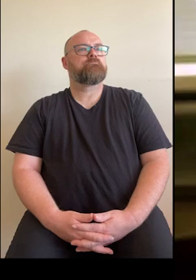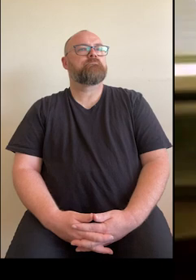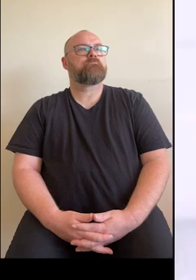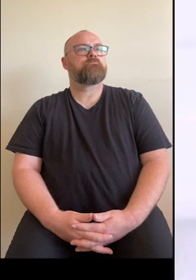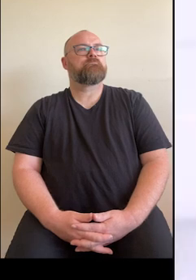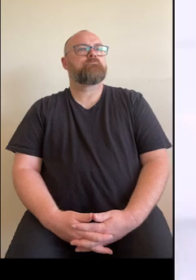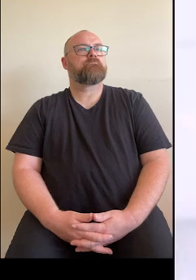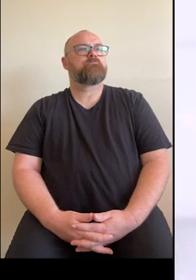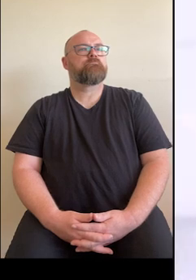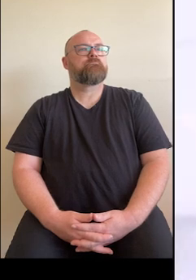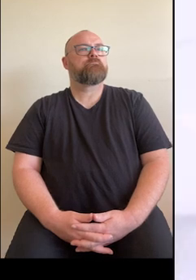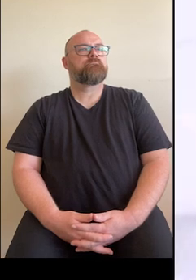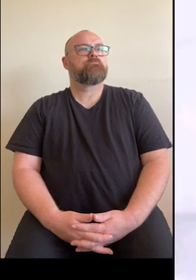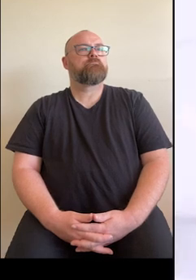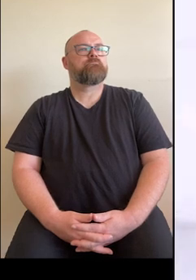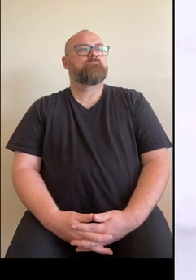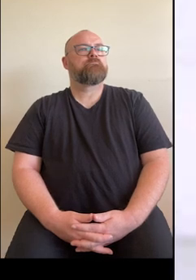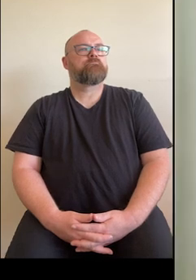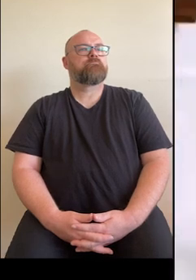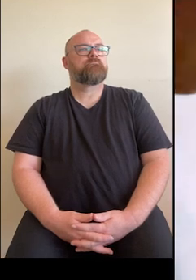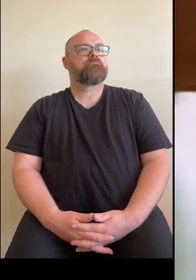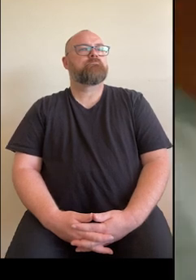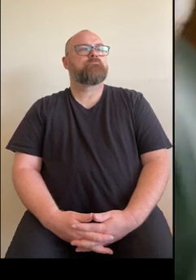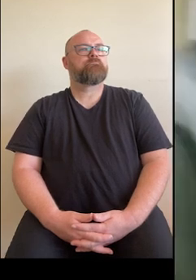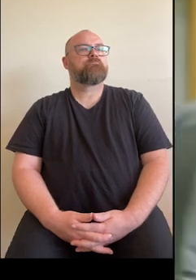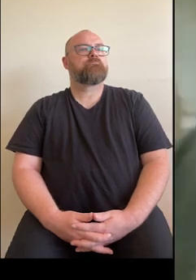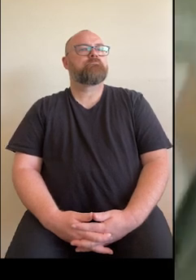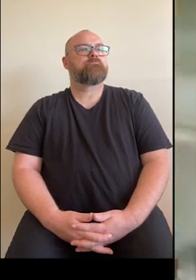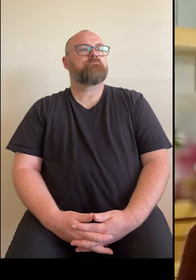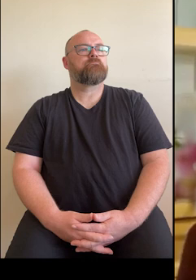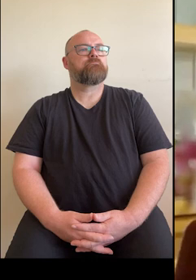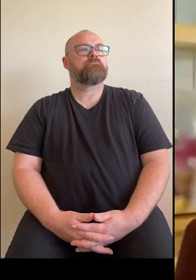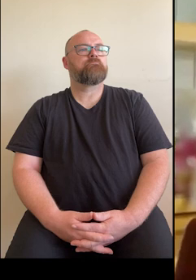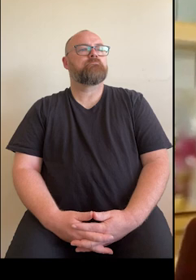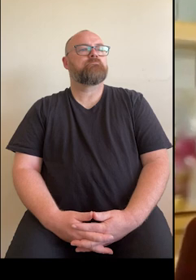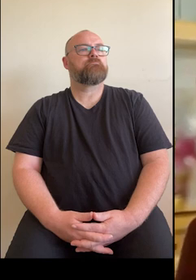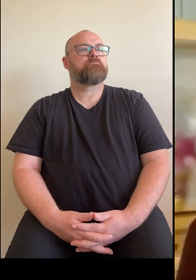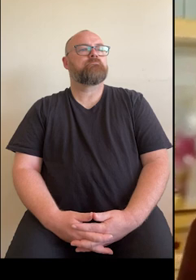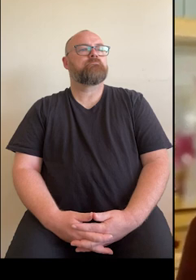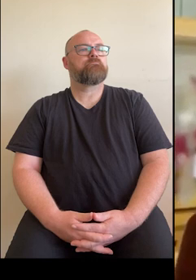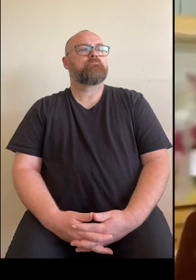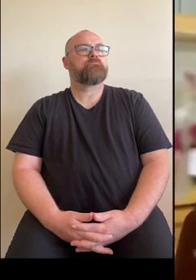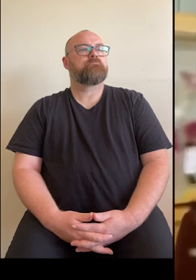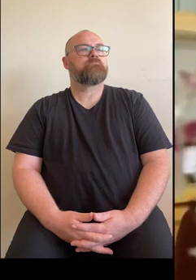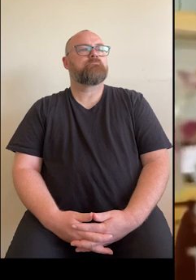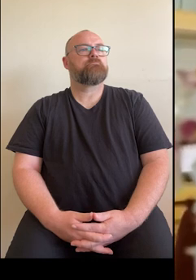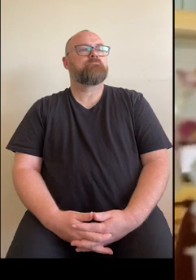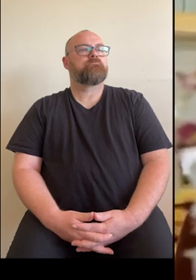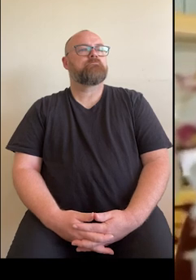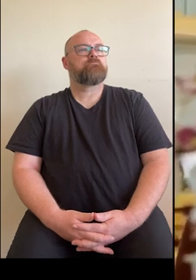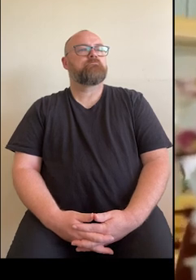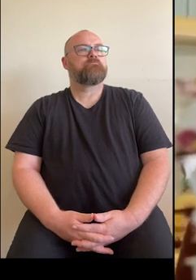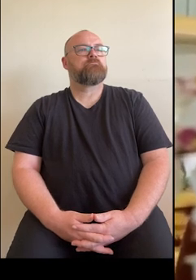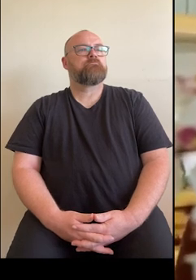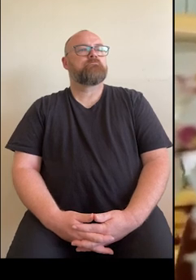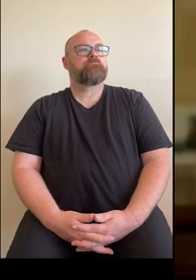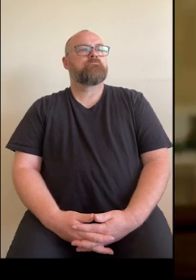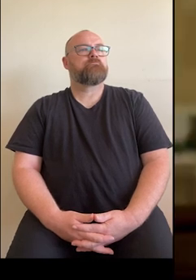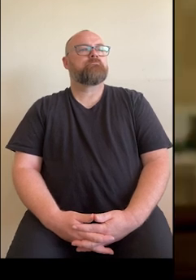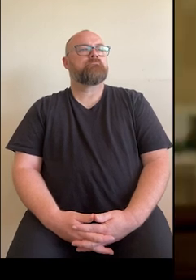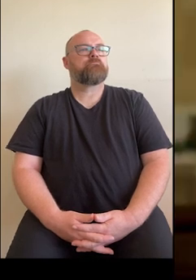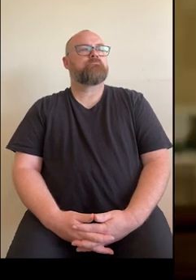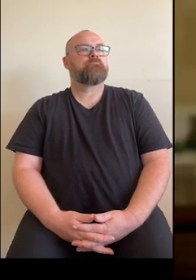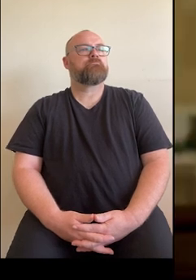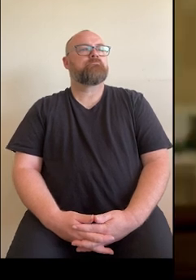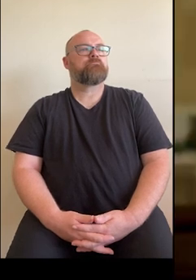a problem. With My Health Record, the continuity of care for Susan was really good. There was no